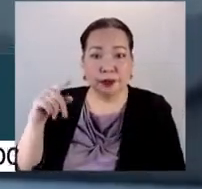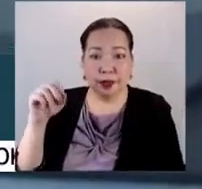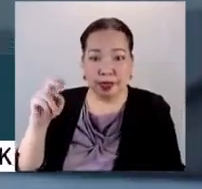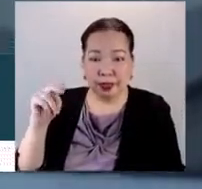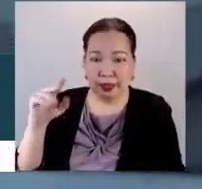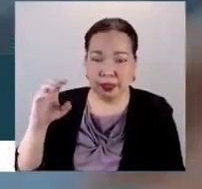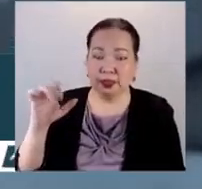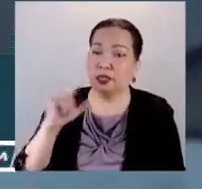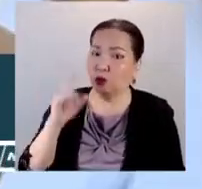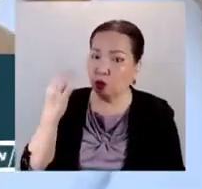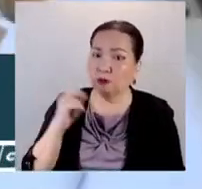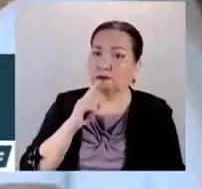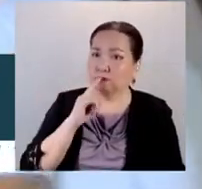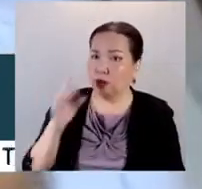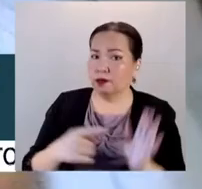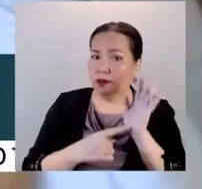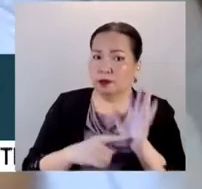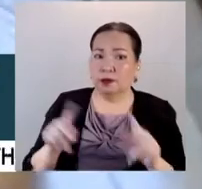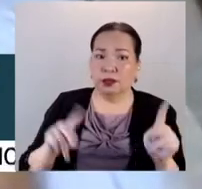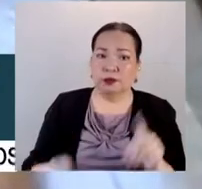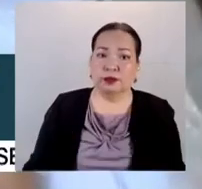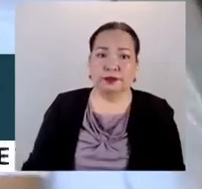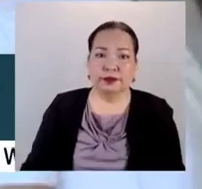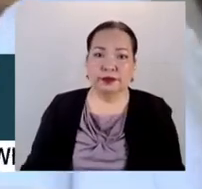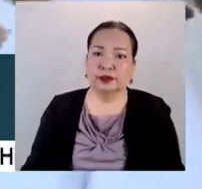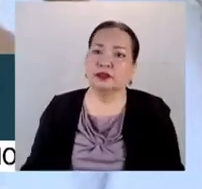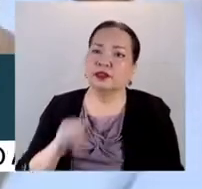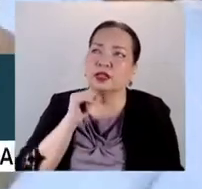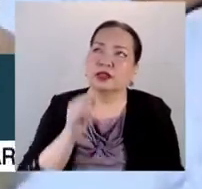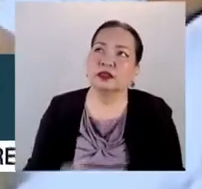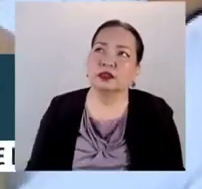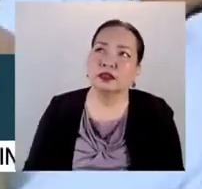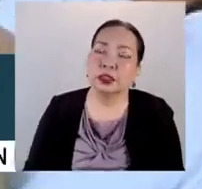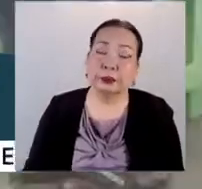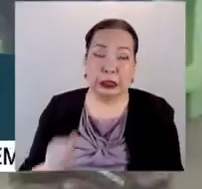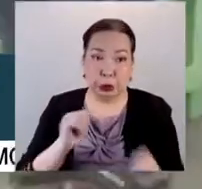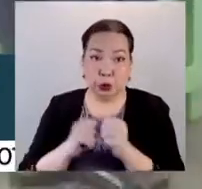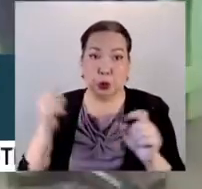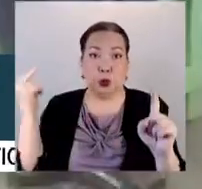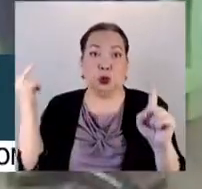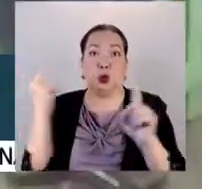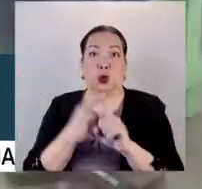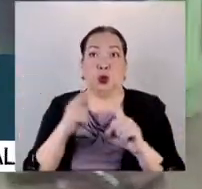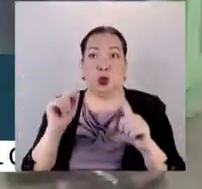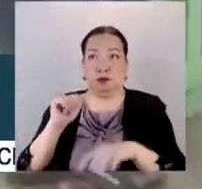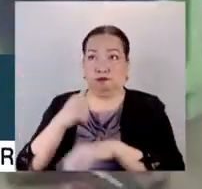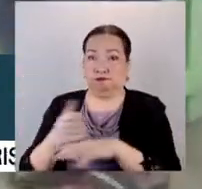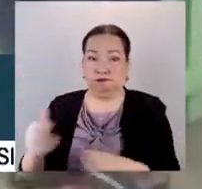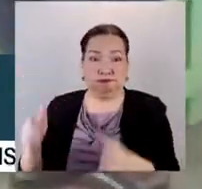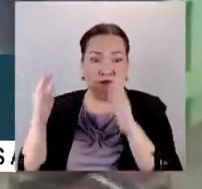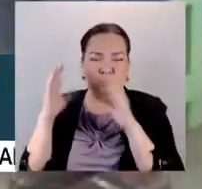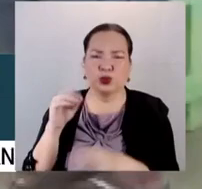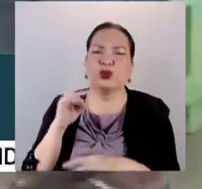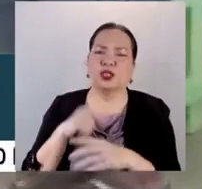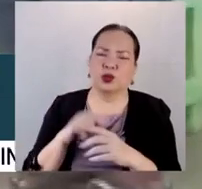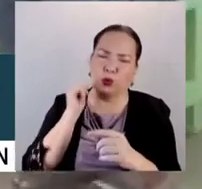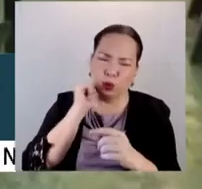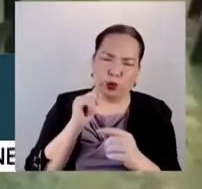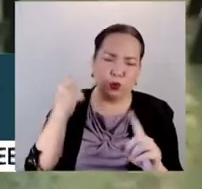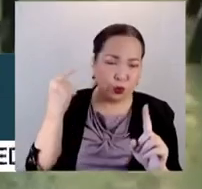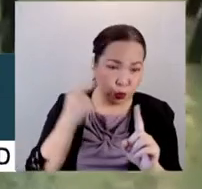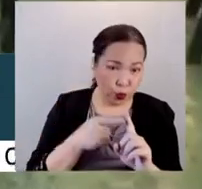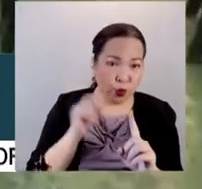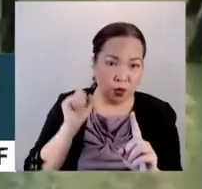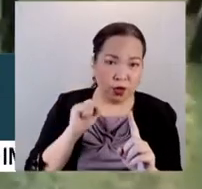Carmina, na this is not the goal of the commissional election. This is secondary. Reforms pa rin po, good governance